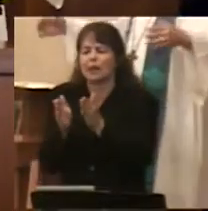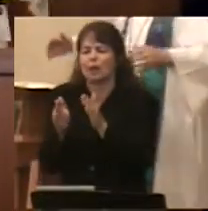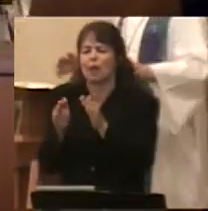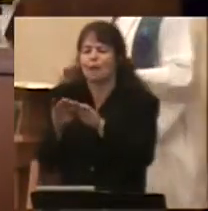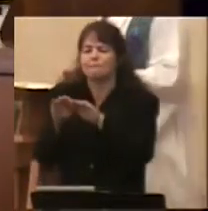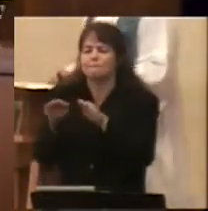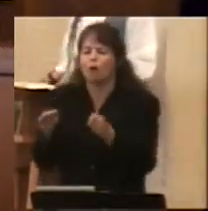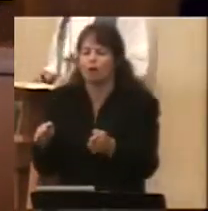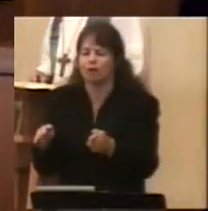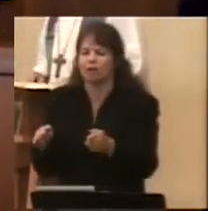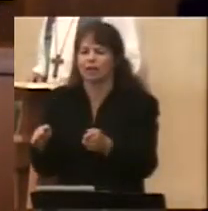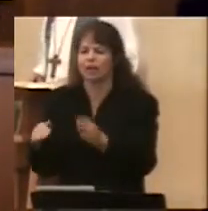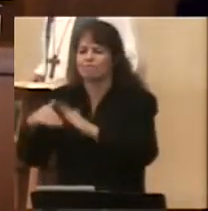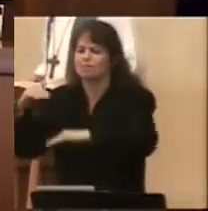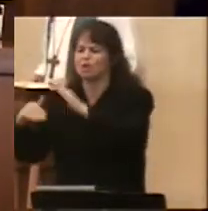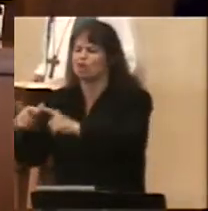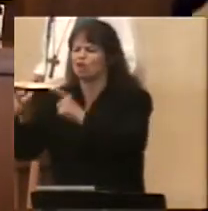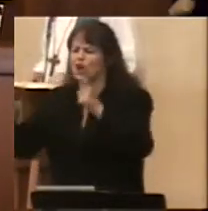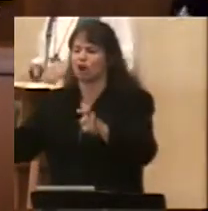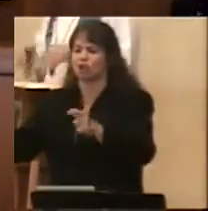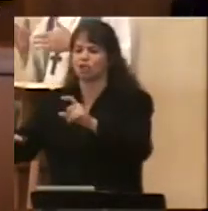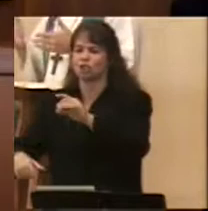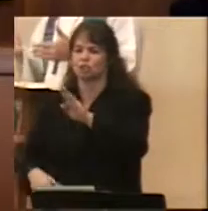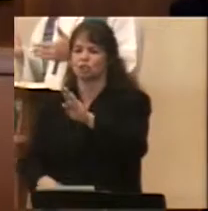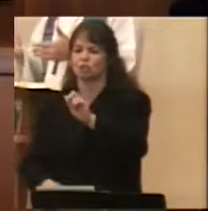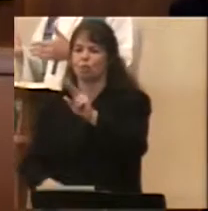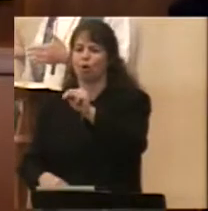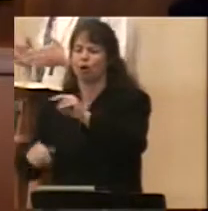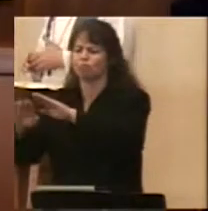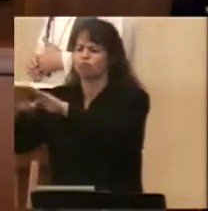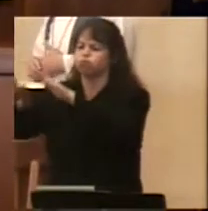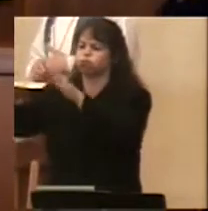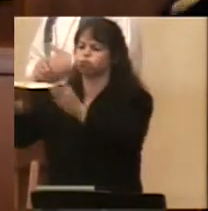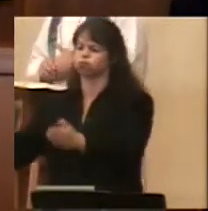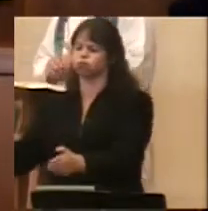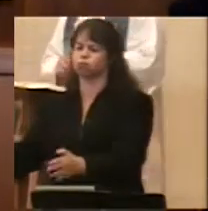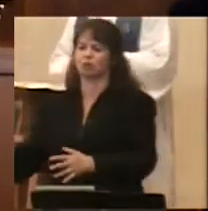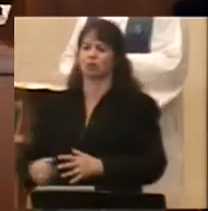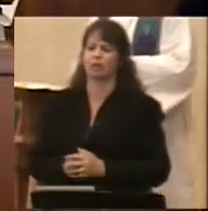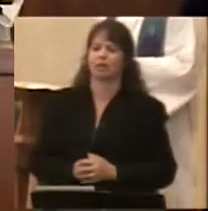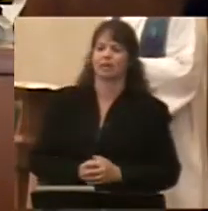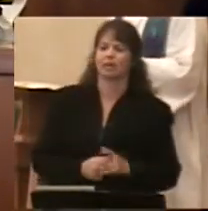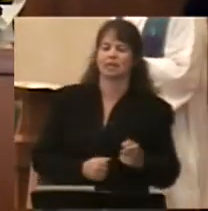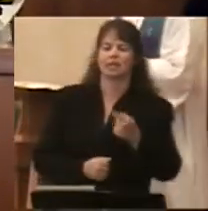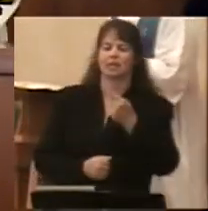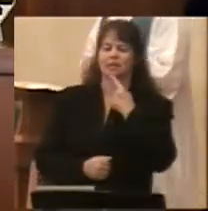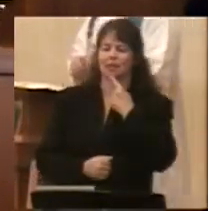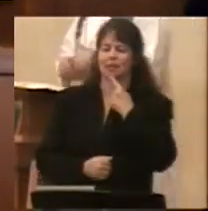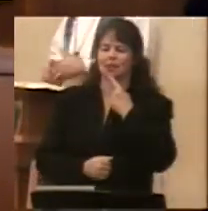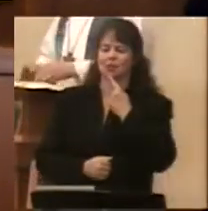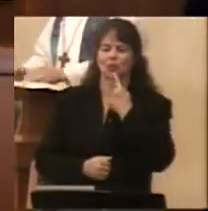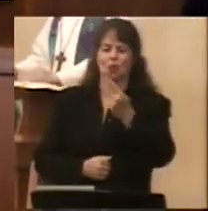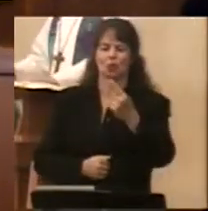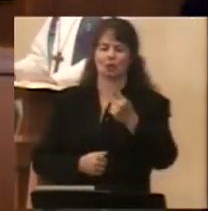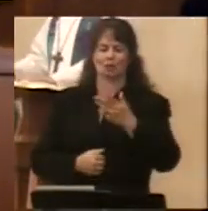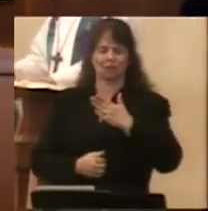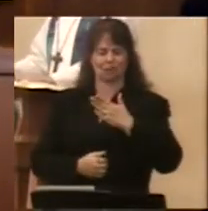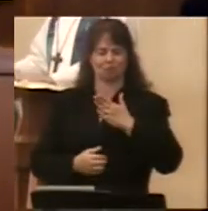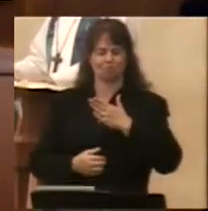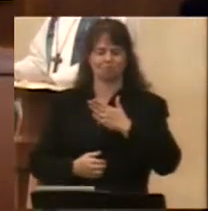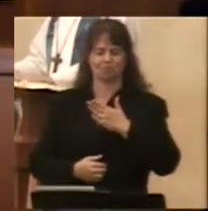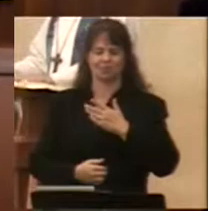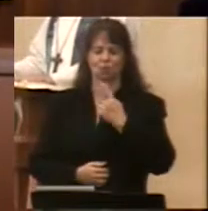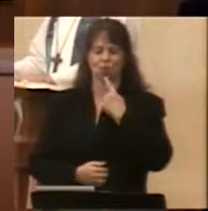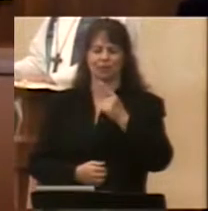And Jesus said, and he said to himself, and I love this line in the Gospel, the man said to his soul, speaking to his own